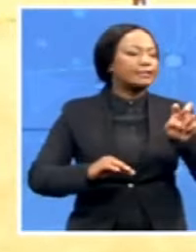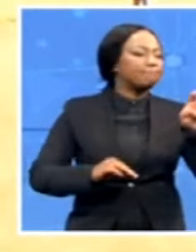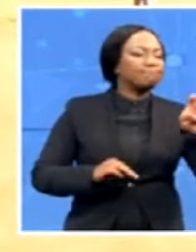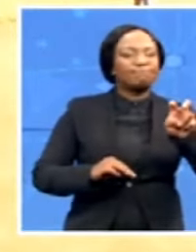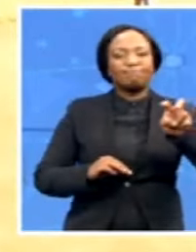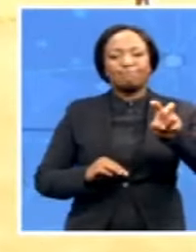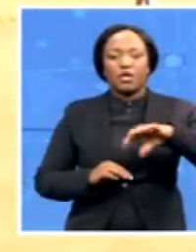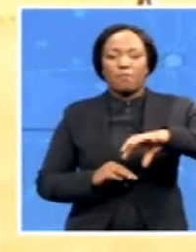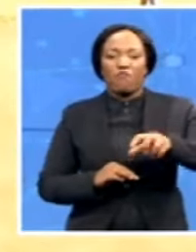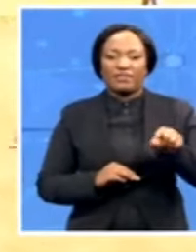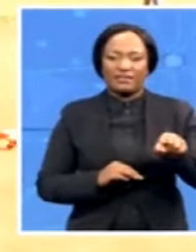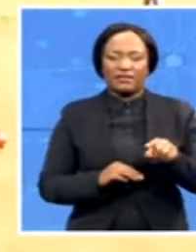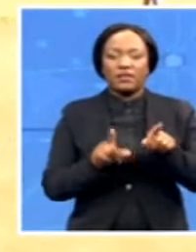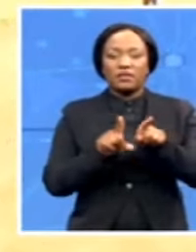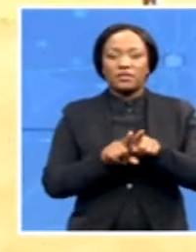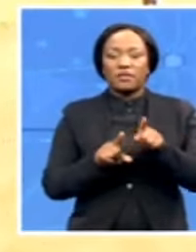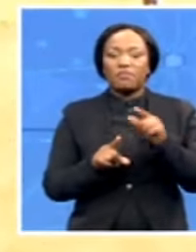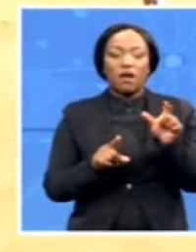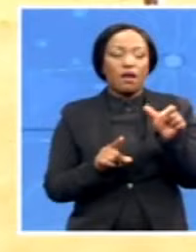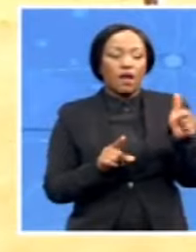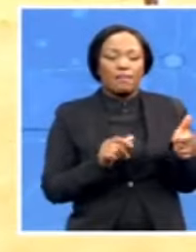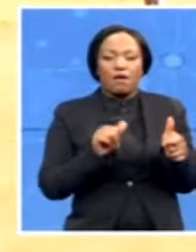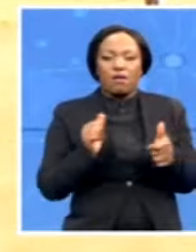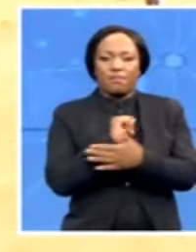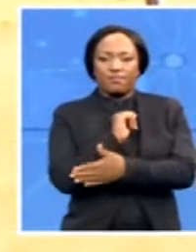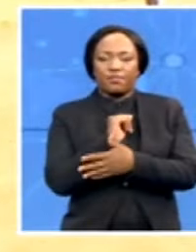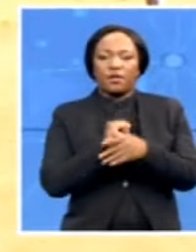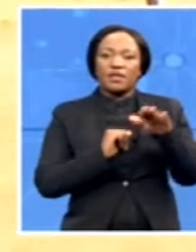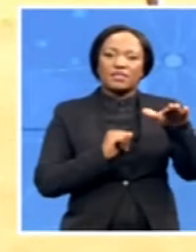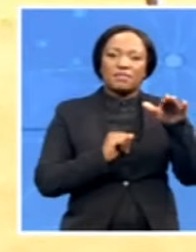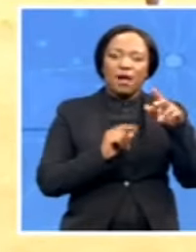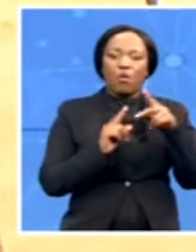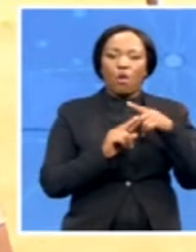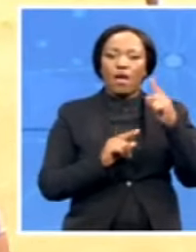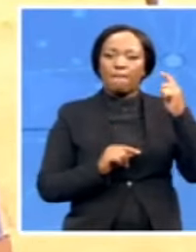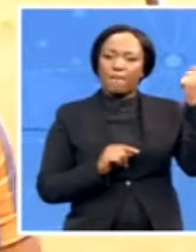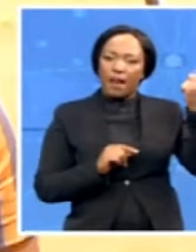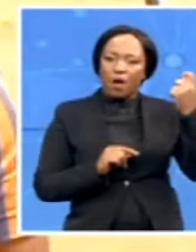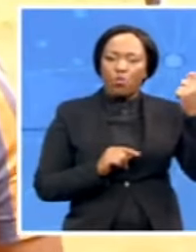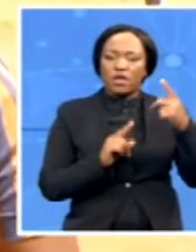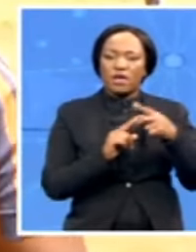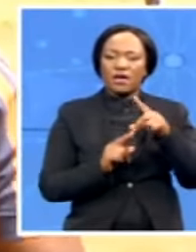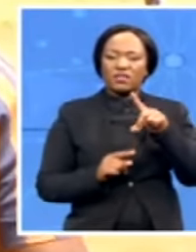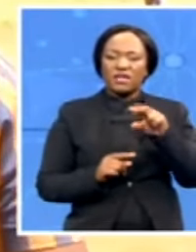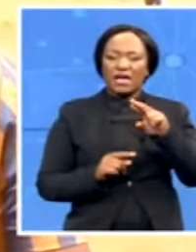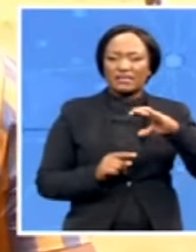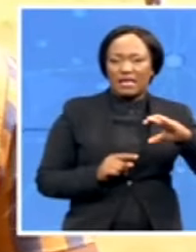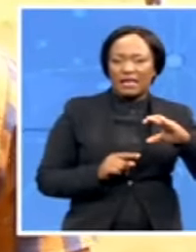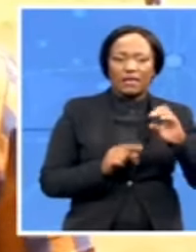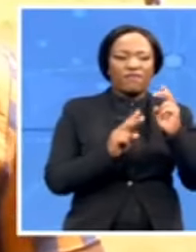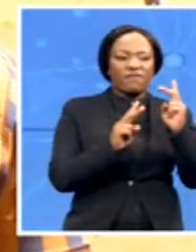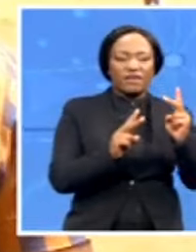neighboring countries, your Zimbabwe, your Malawi, your DRC and other countries. And this is quite pivotal that this